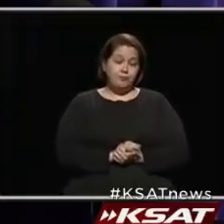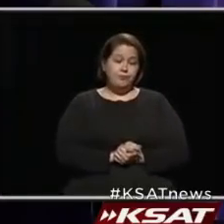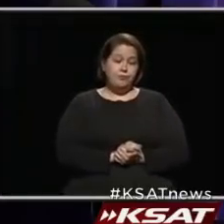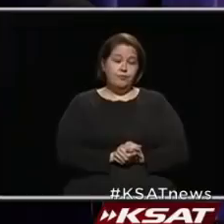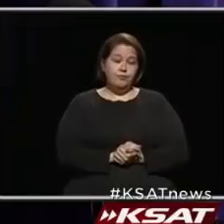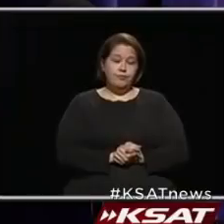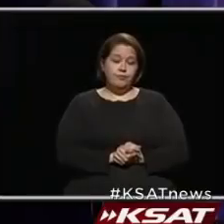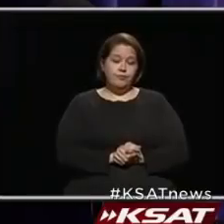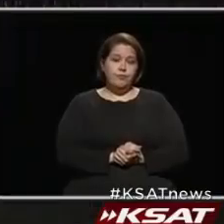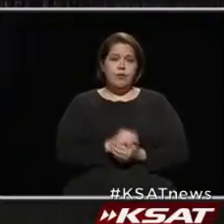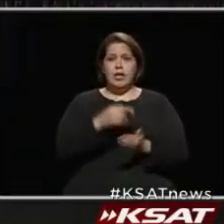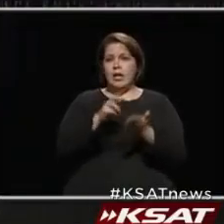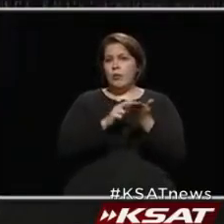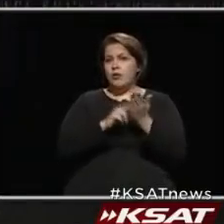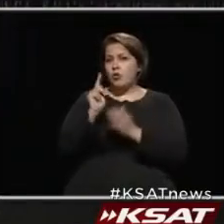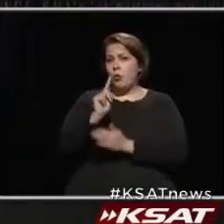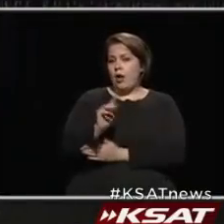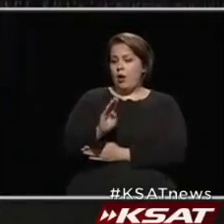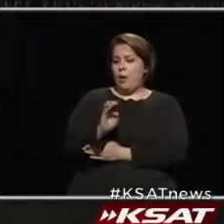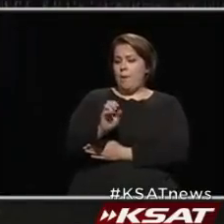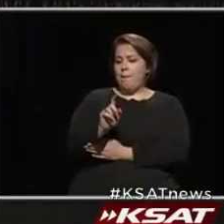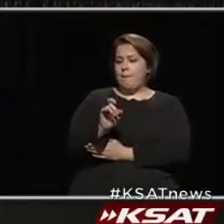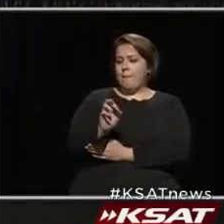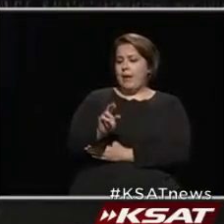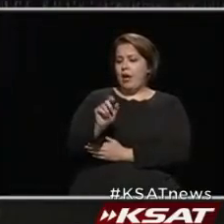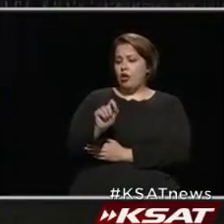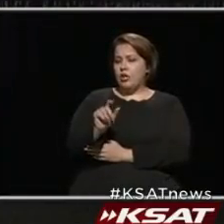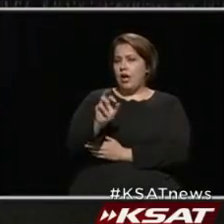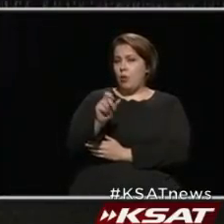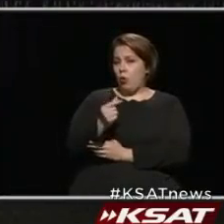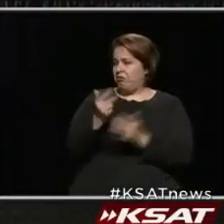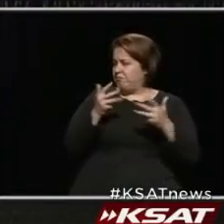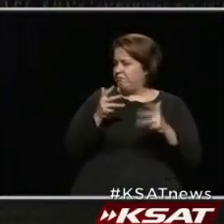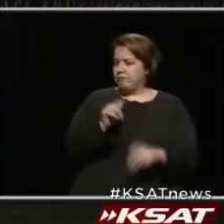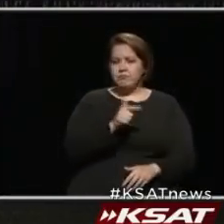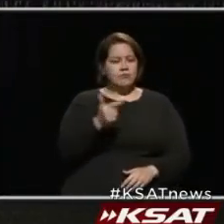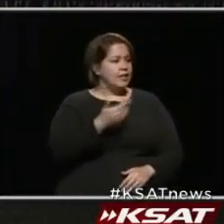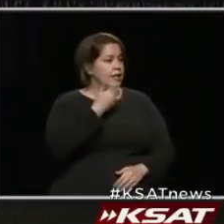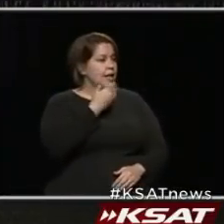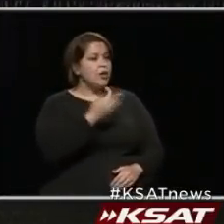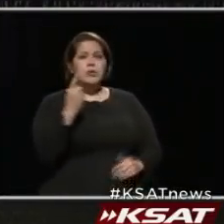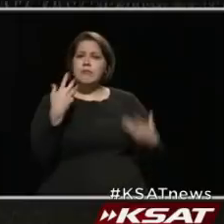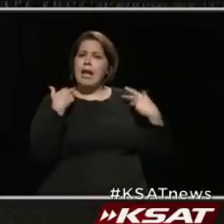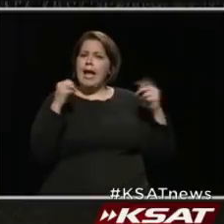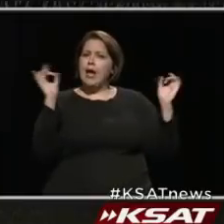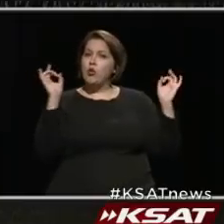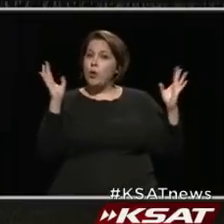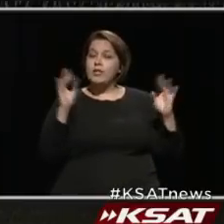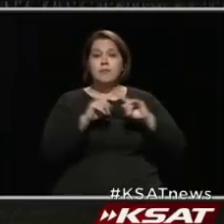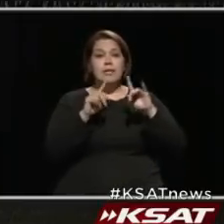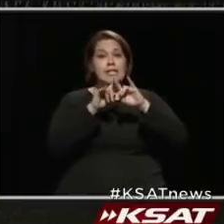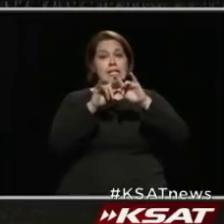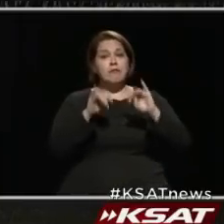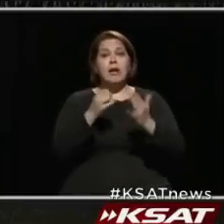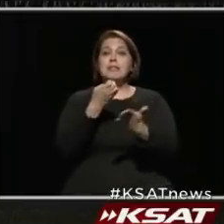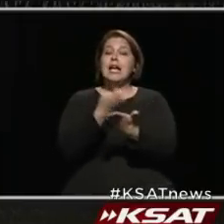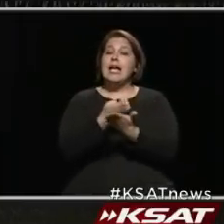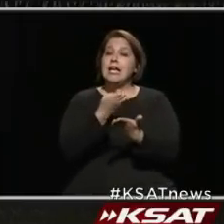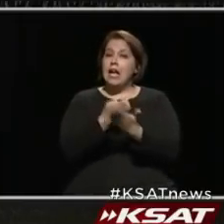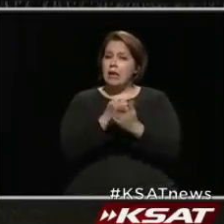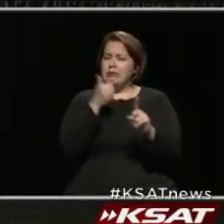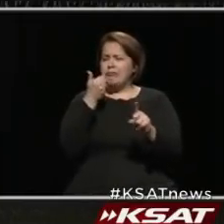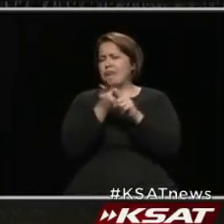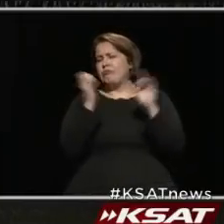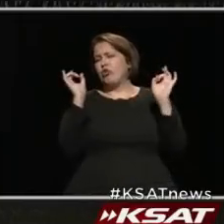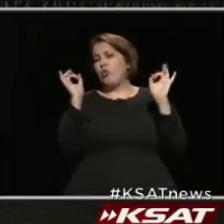at bear.org. That's all I've got, Mayor. Thank you, Commissioner. And as you know, this has been a health crisis, but it's also been an economic crisis,